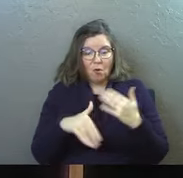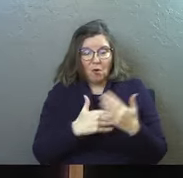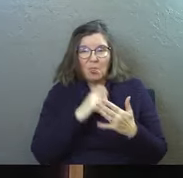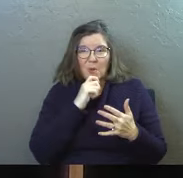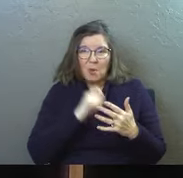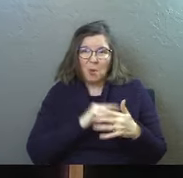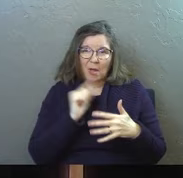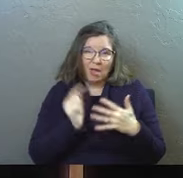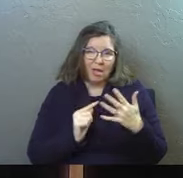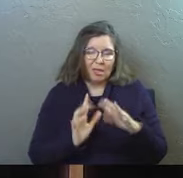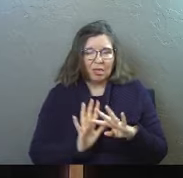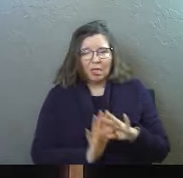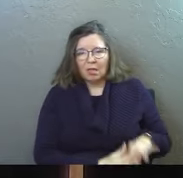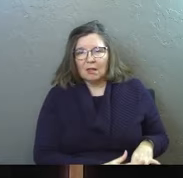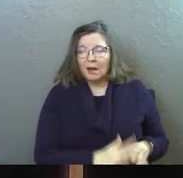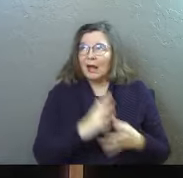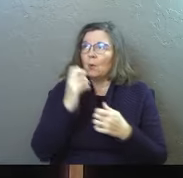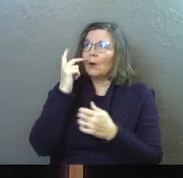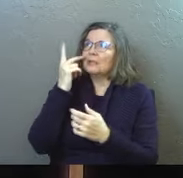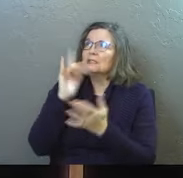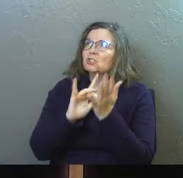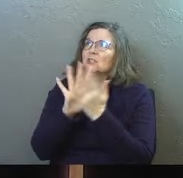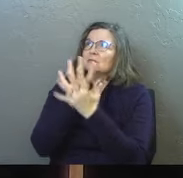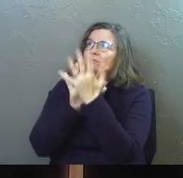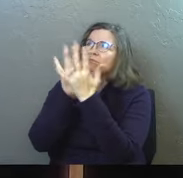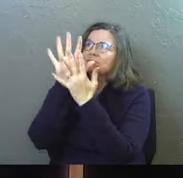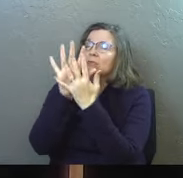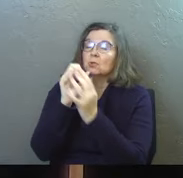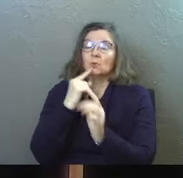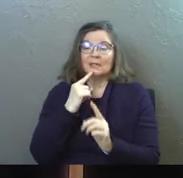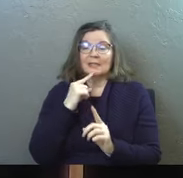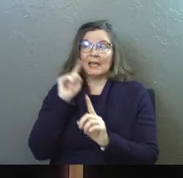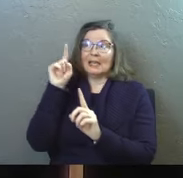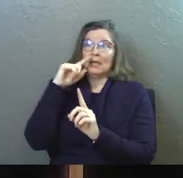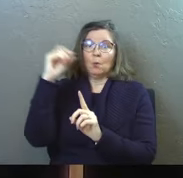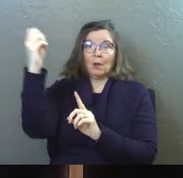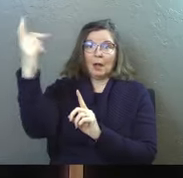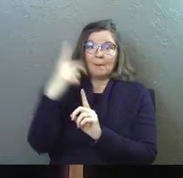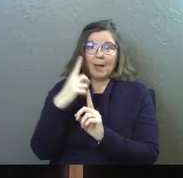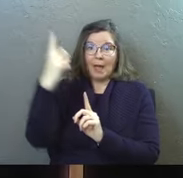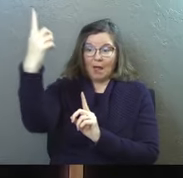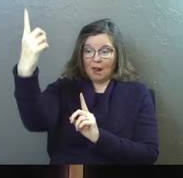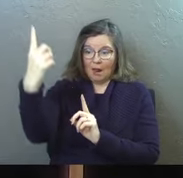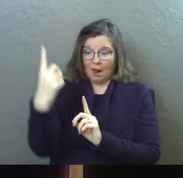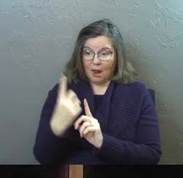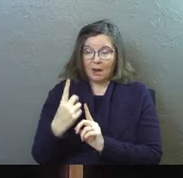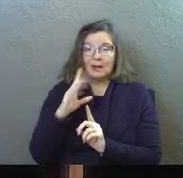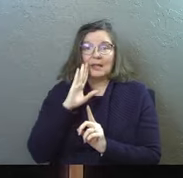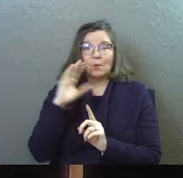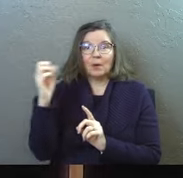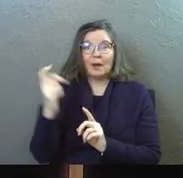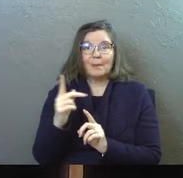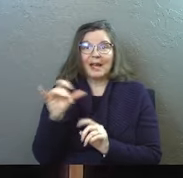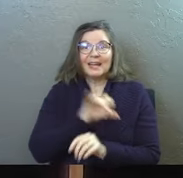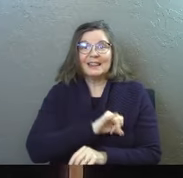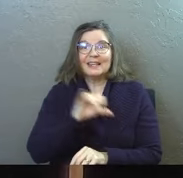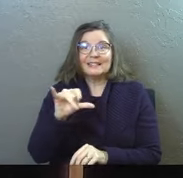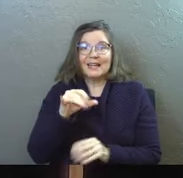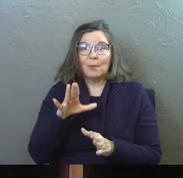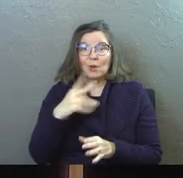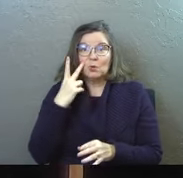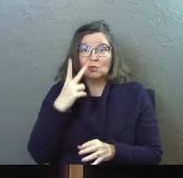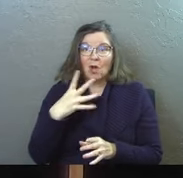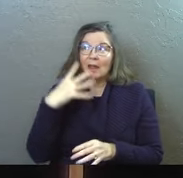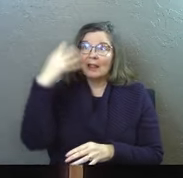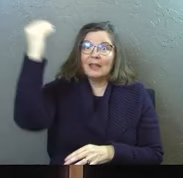all of that behind and I long to see Jesus face to face. And so they say, he's going to come back, but when he comes back, he's going to come back in the same way